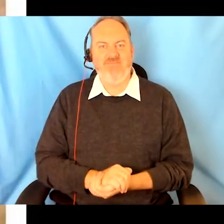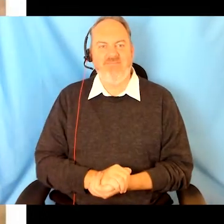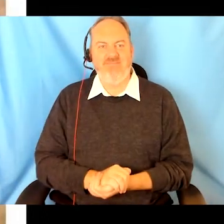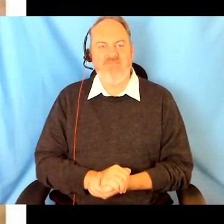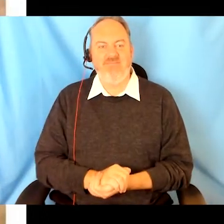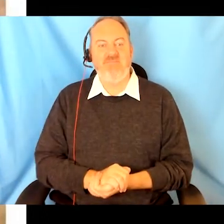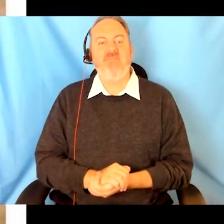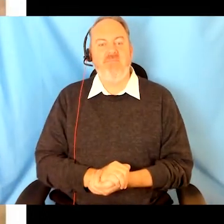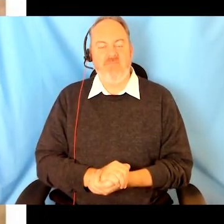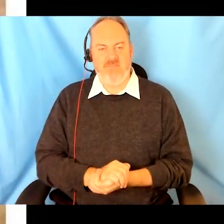The 10th plan is with credible intelligence andIEV You